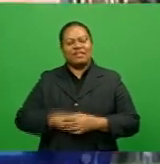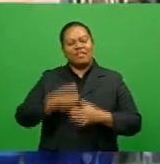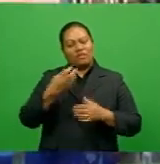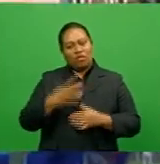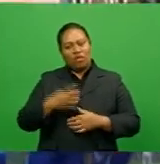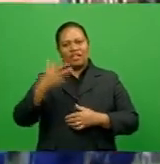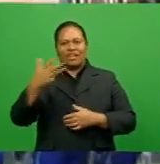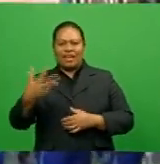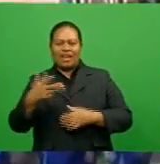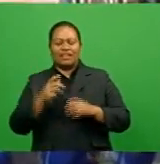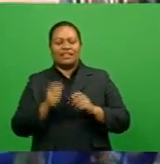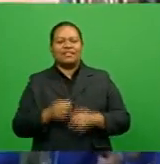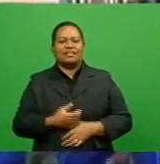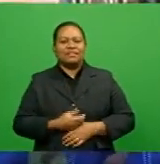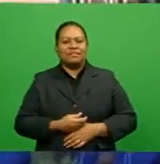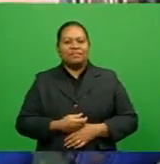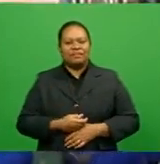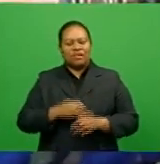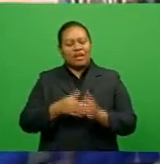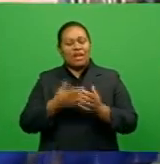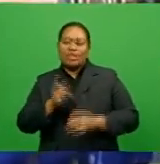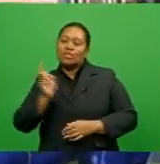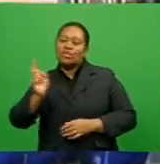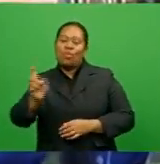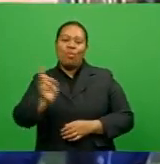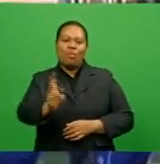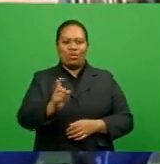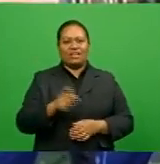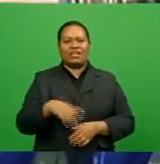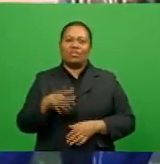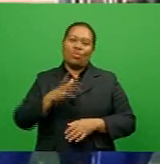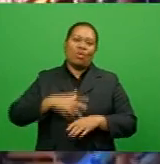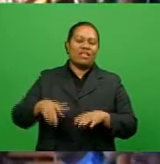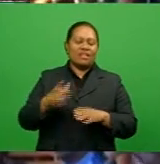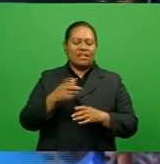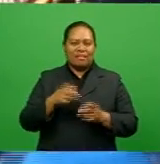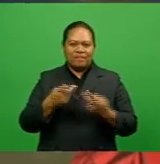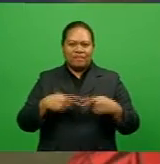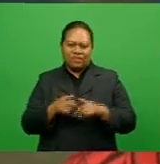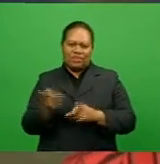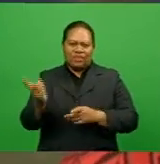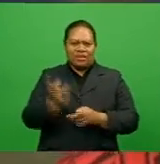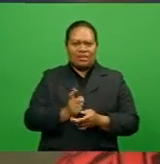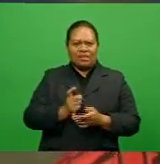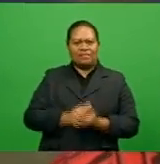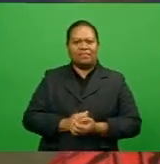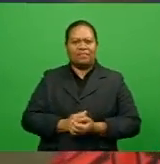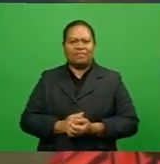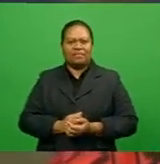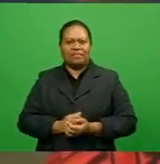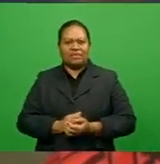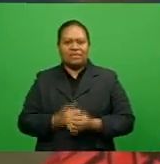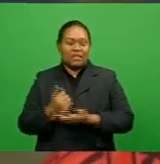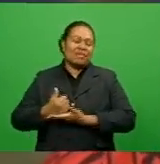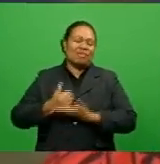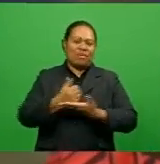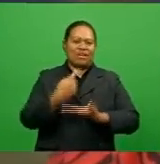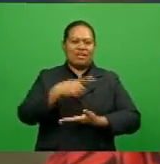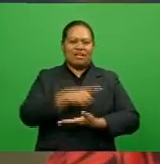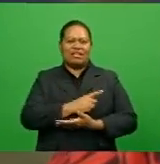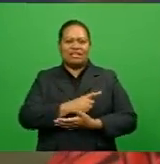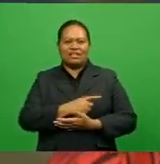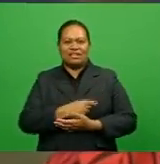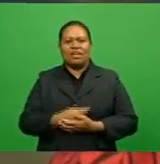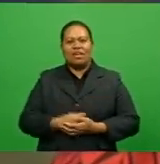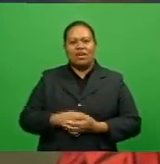The team is now calling for the support of the Vanua at this week's clash. We are calling on the support of the people of